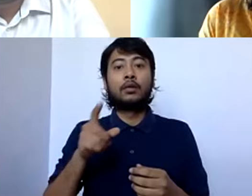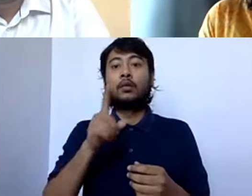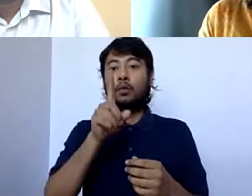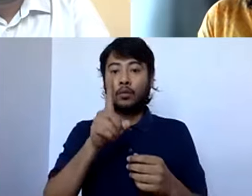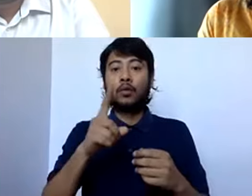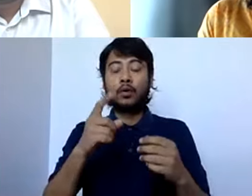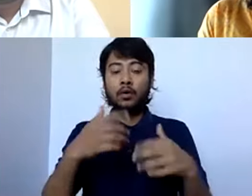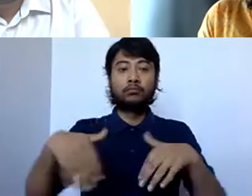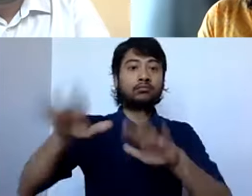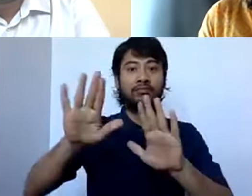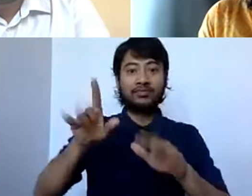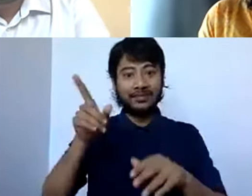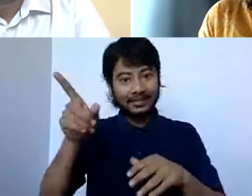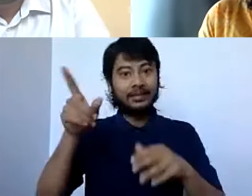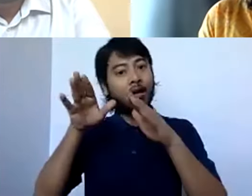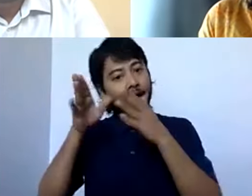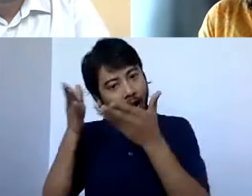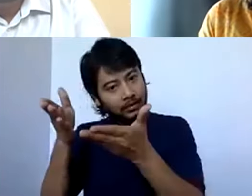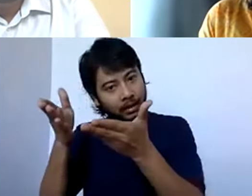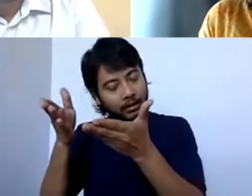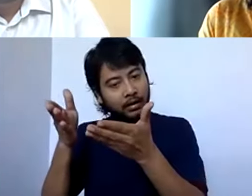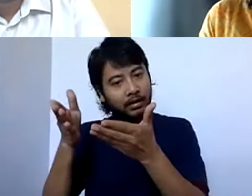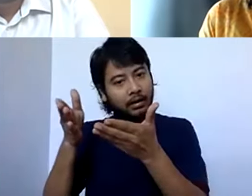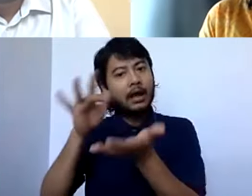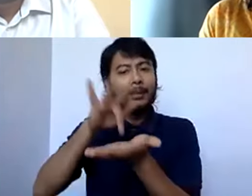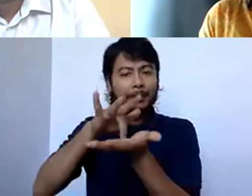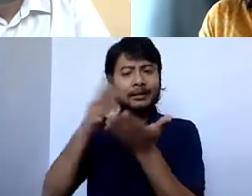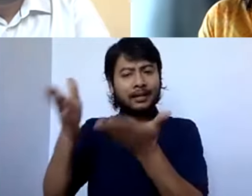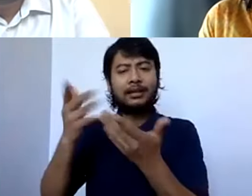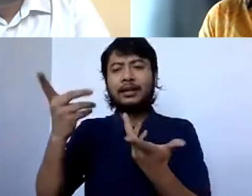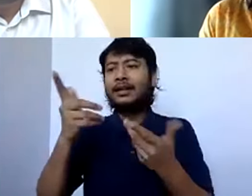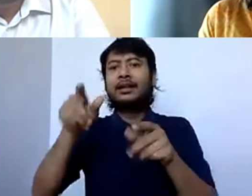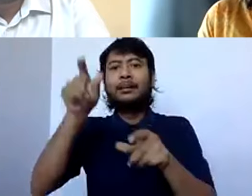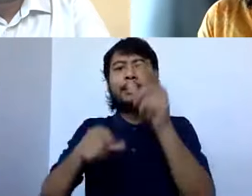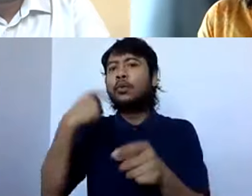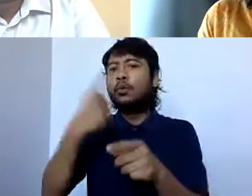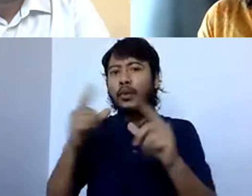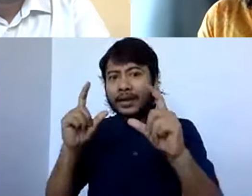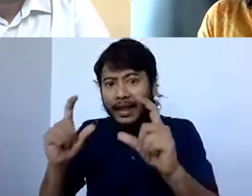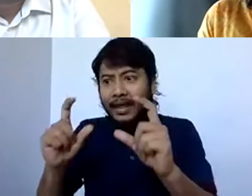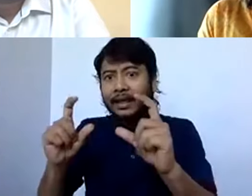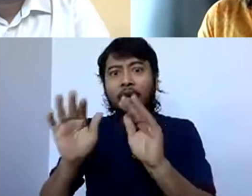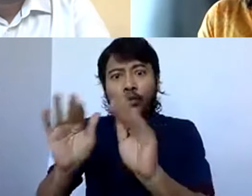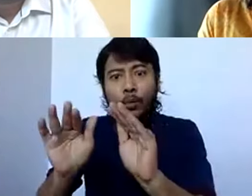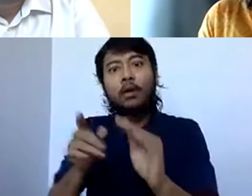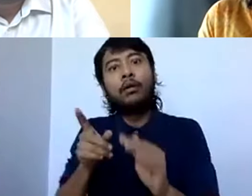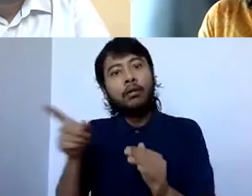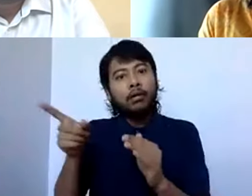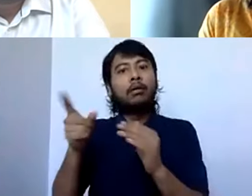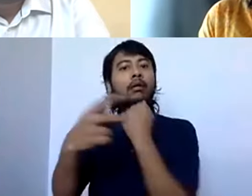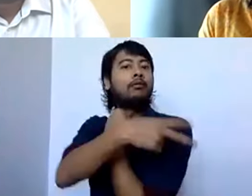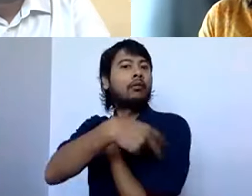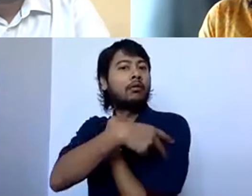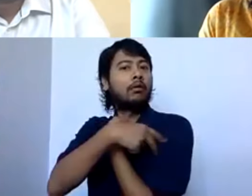inspired Dr. Sharma to pursue a career in medicine. That's why the doctor, Dr. Sharma upon qualifying